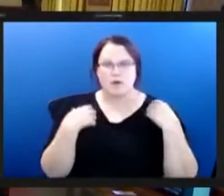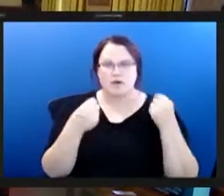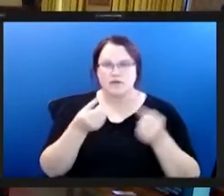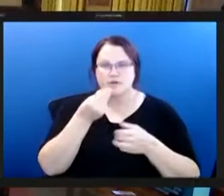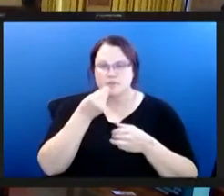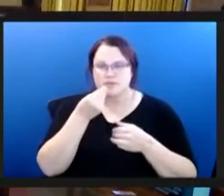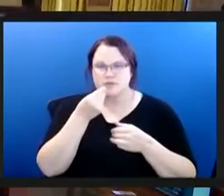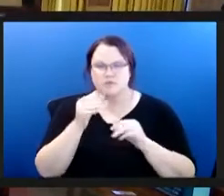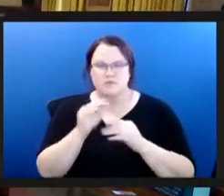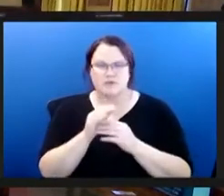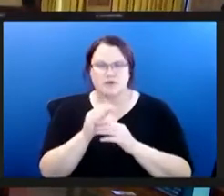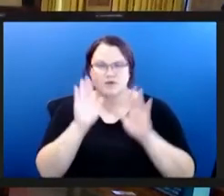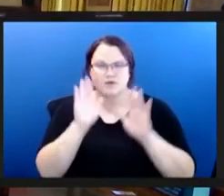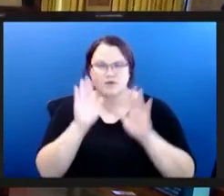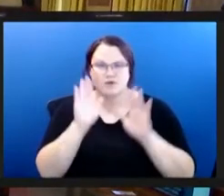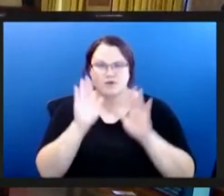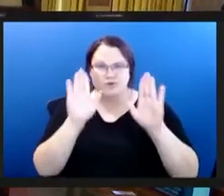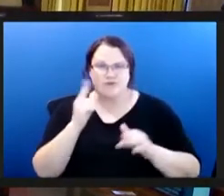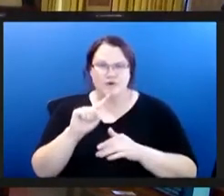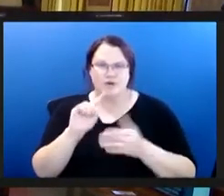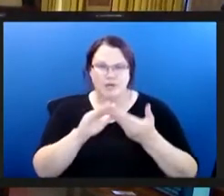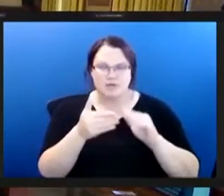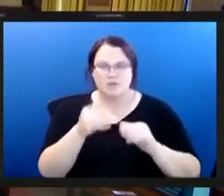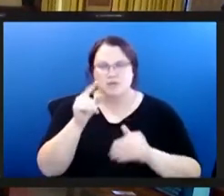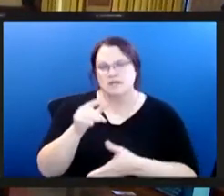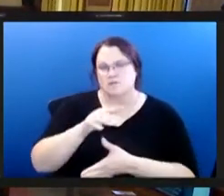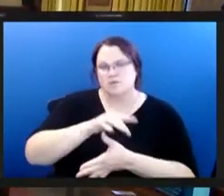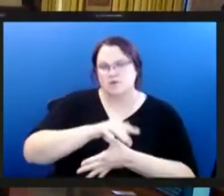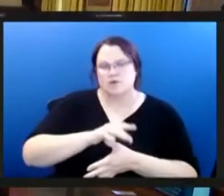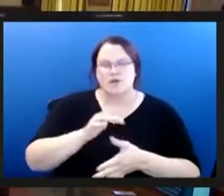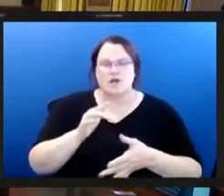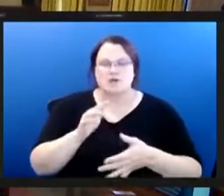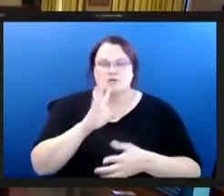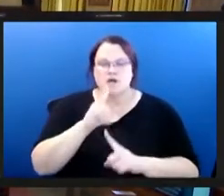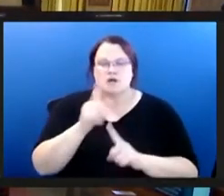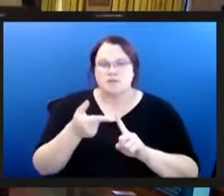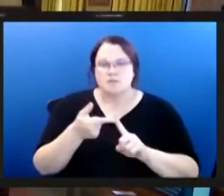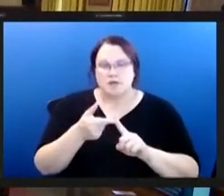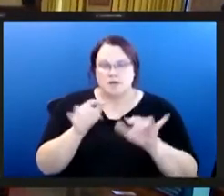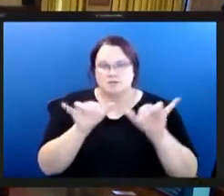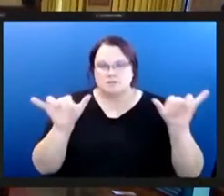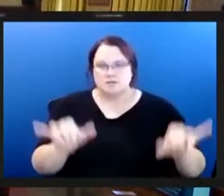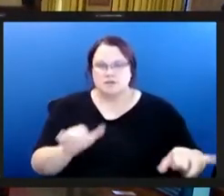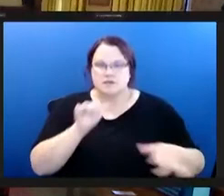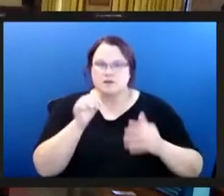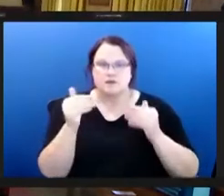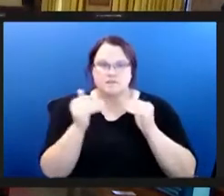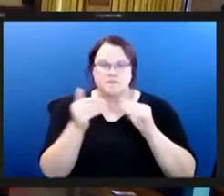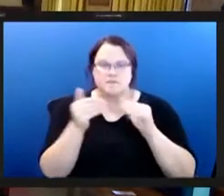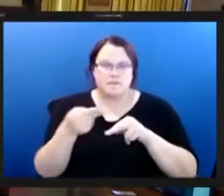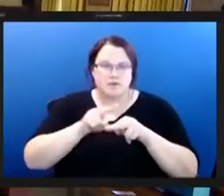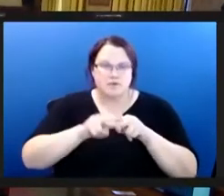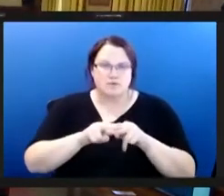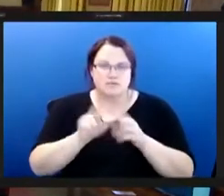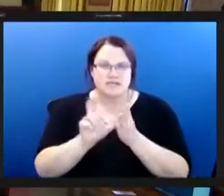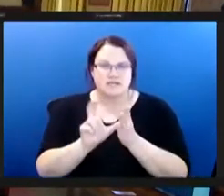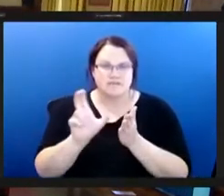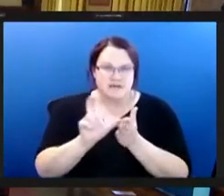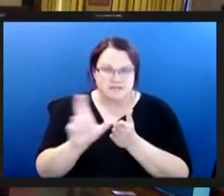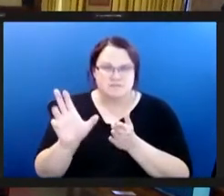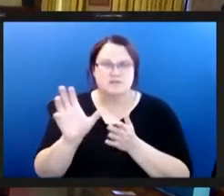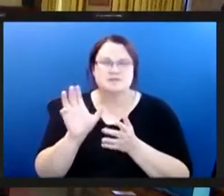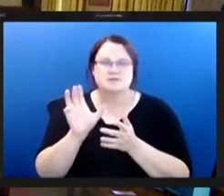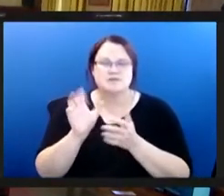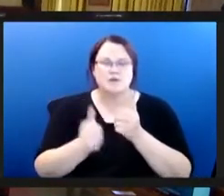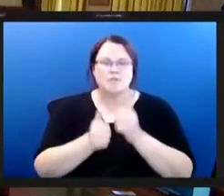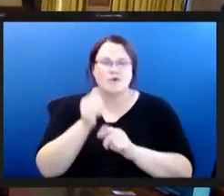to our community we need to prioritize addressing the systemic inequities by increasing investments in communities most impacted